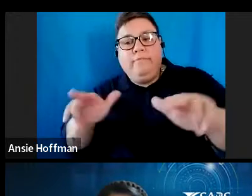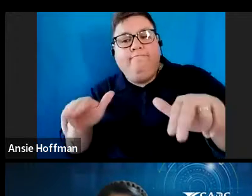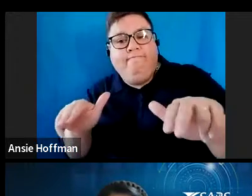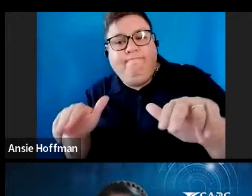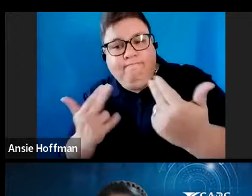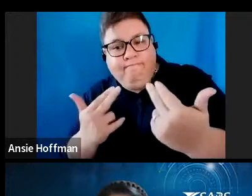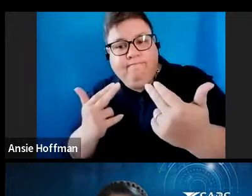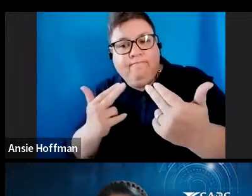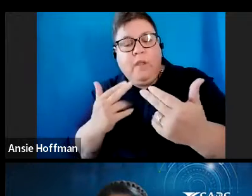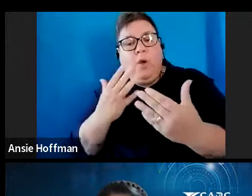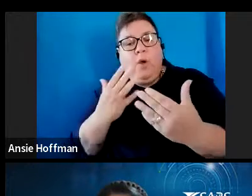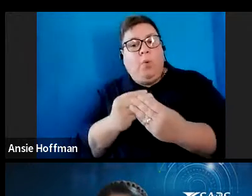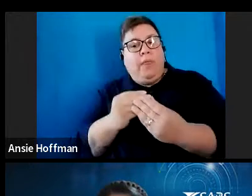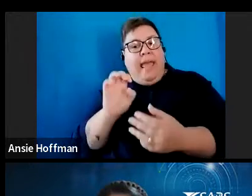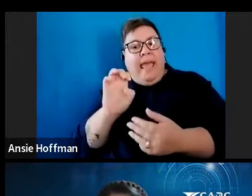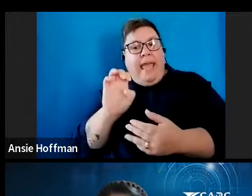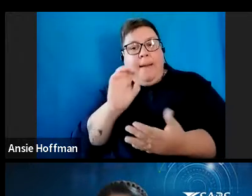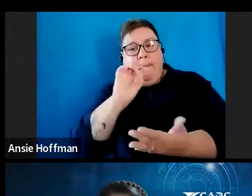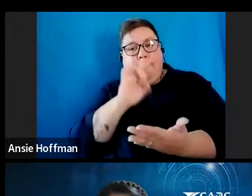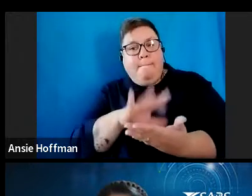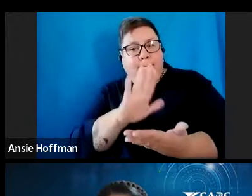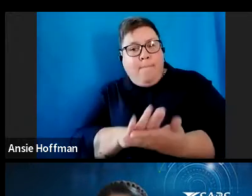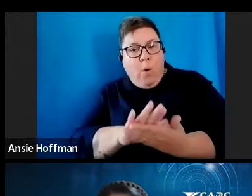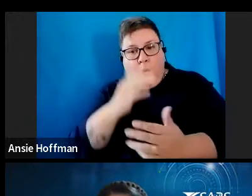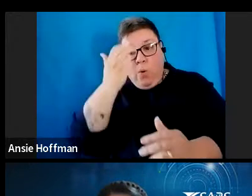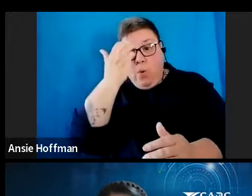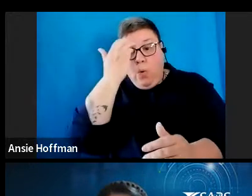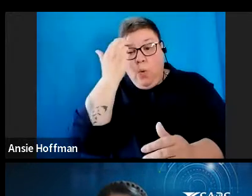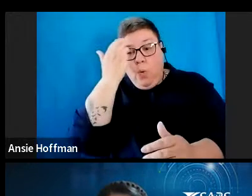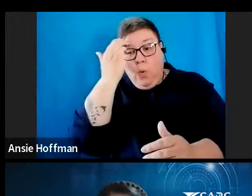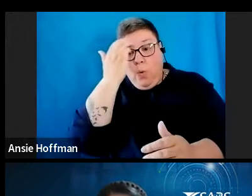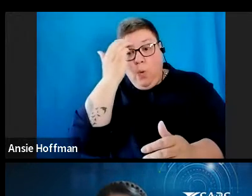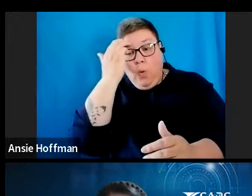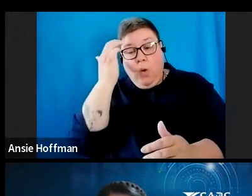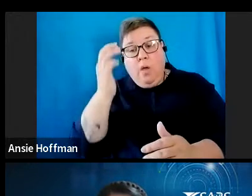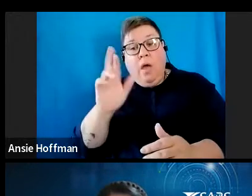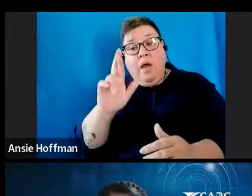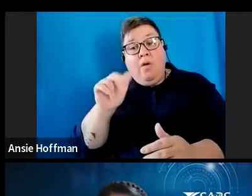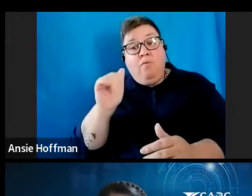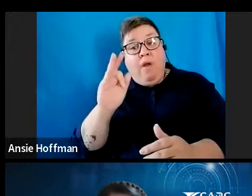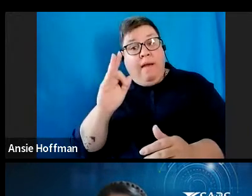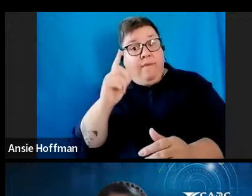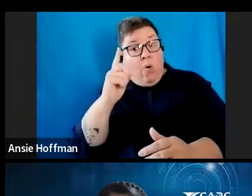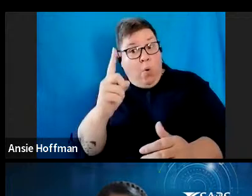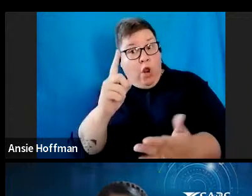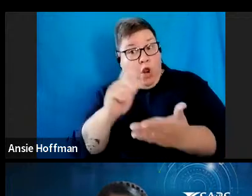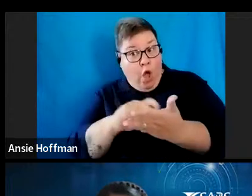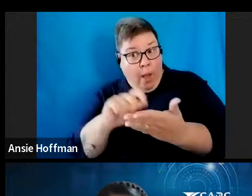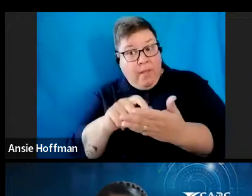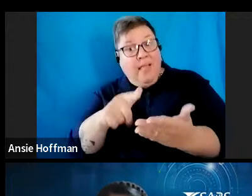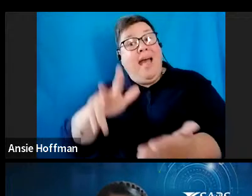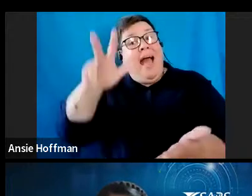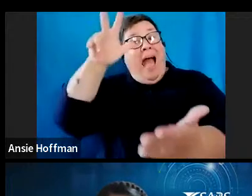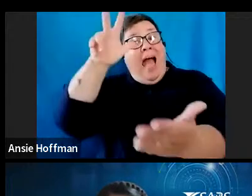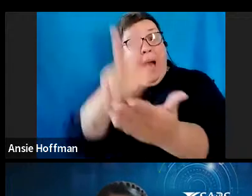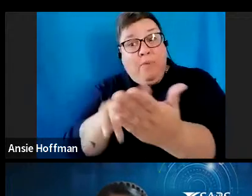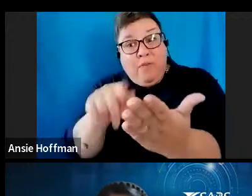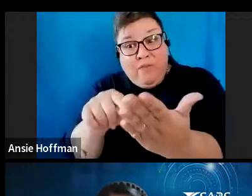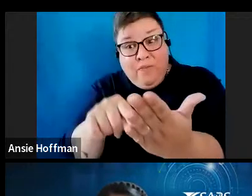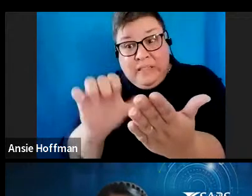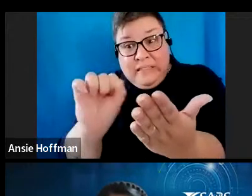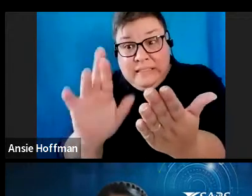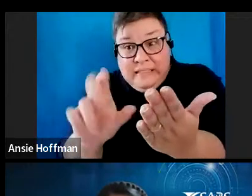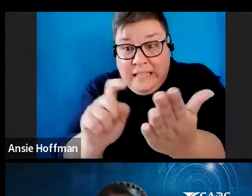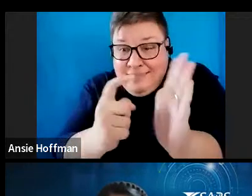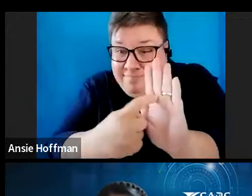e-booking on SARs website. Once the RAF 01 was completed and approved by SARs, the copy of this